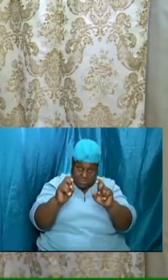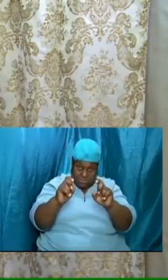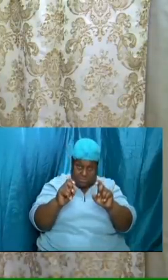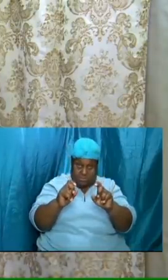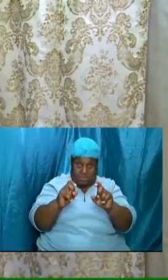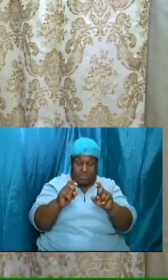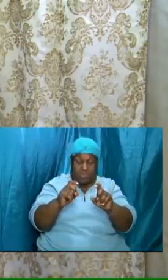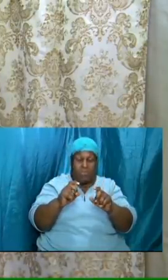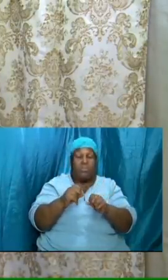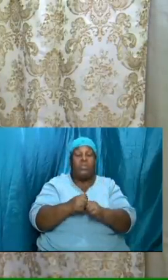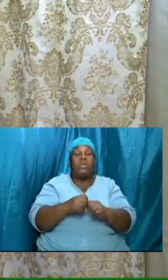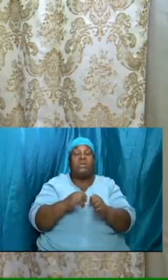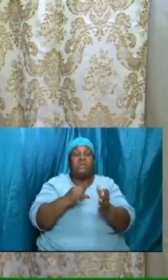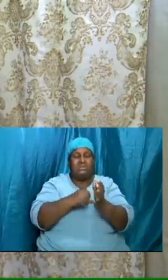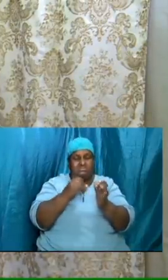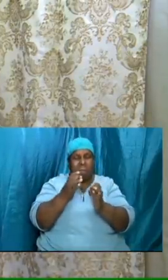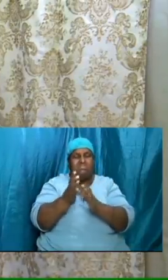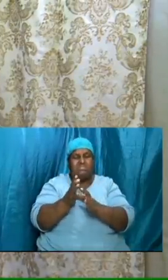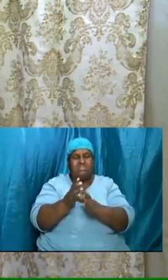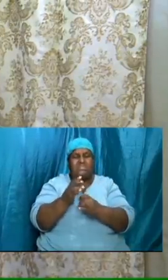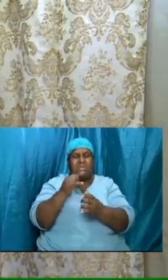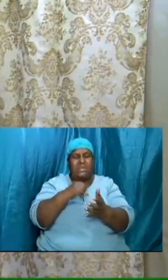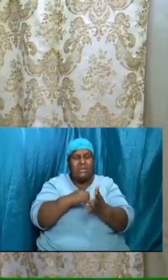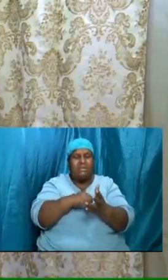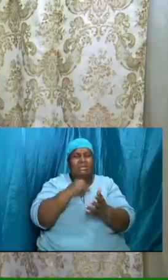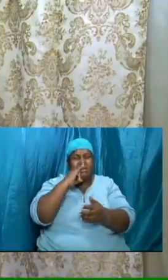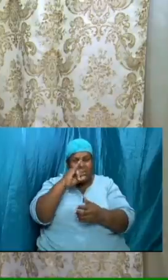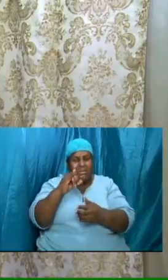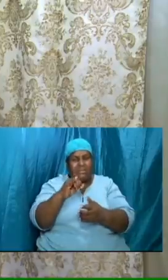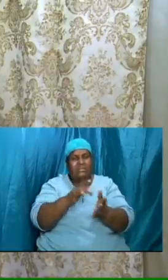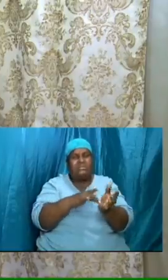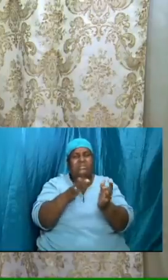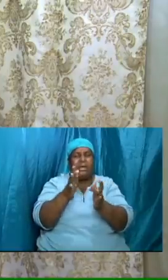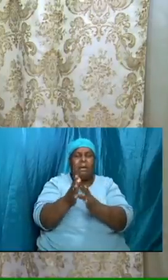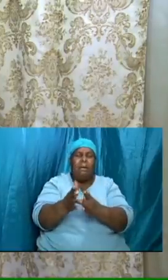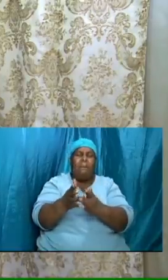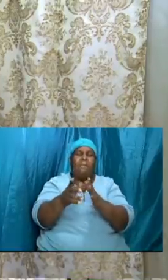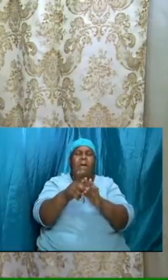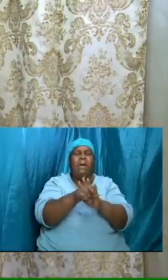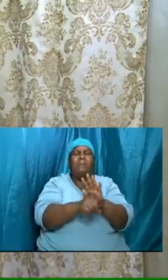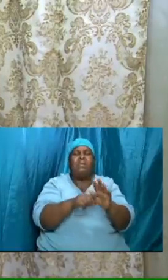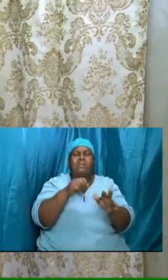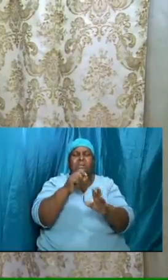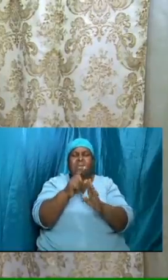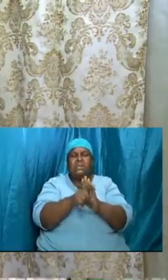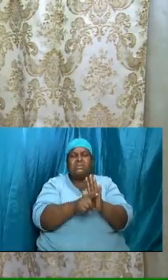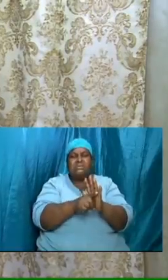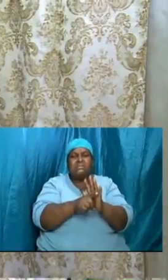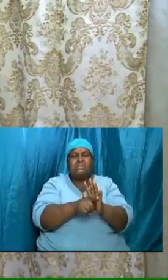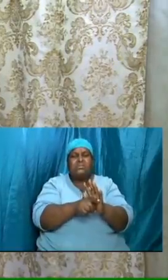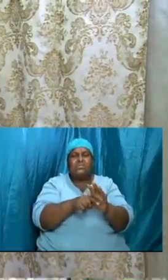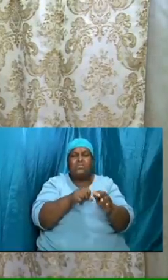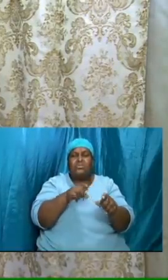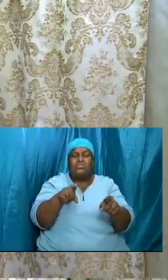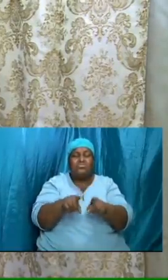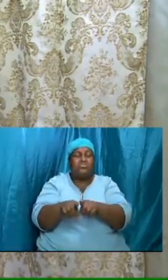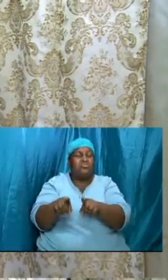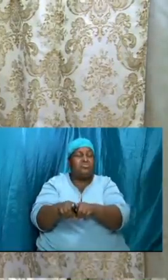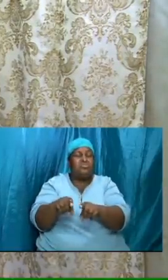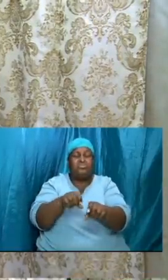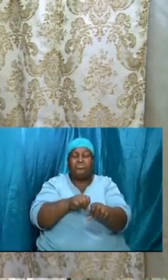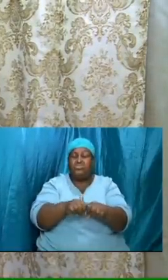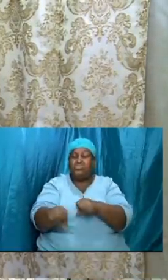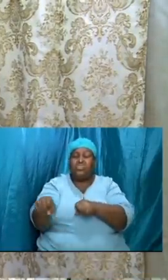teaching but there is also an element in the session when we can